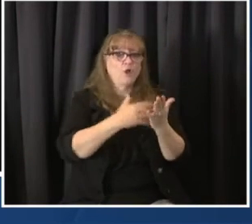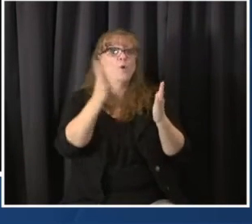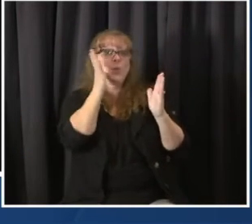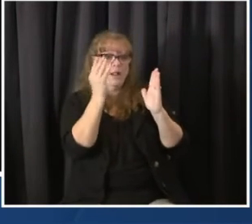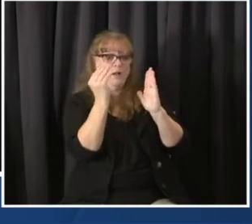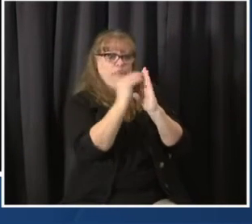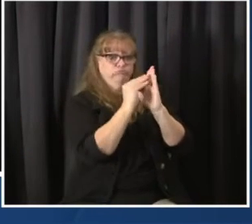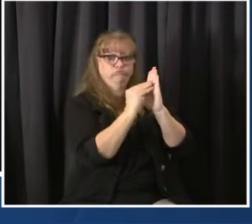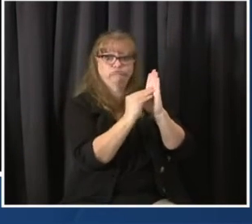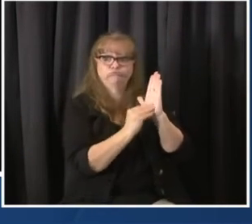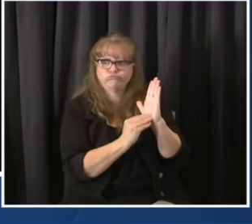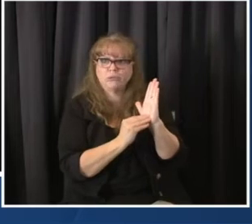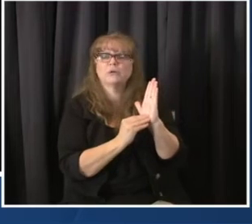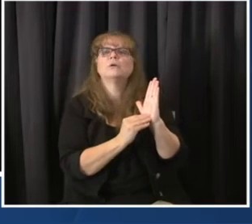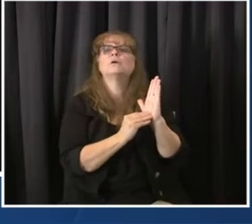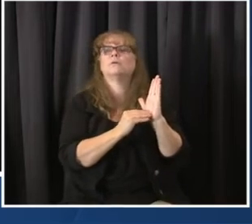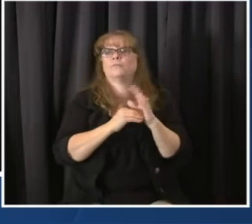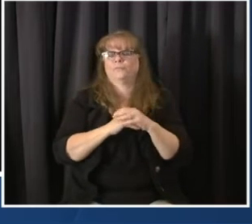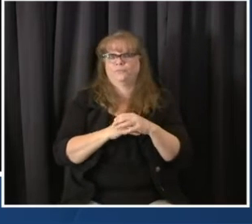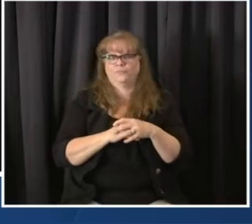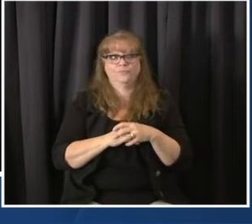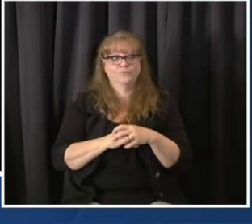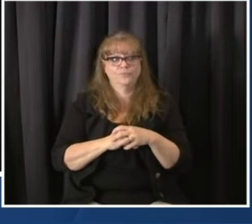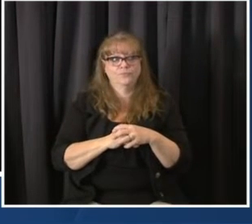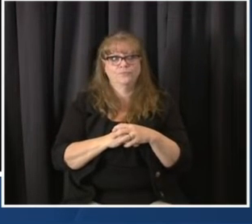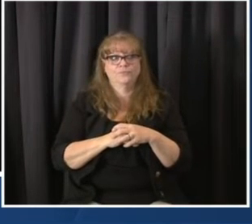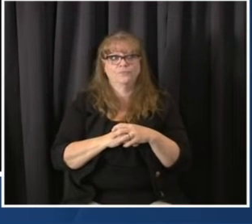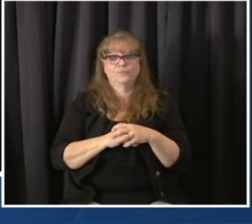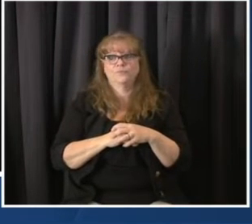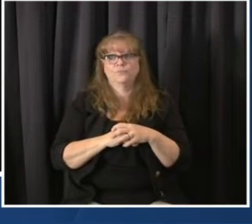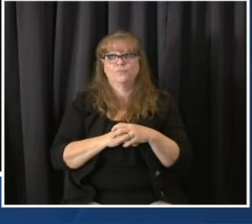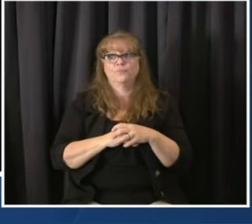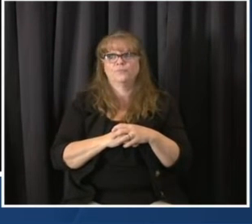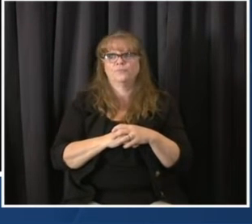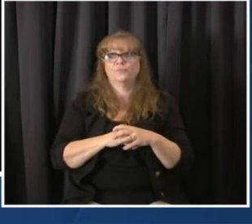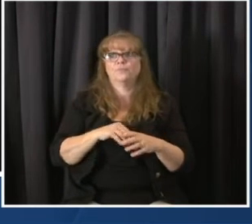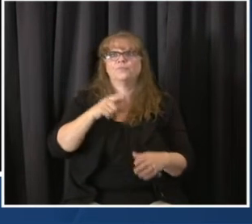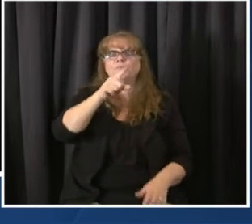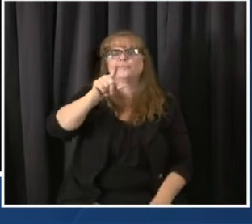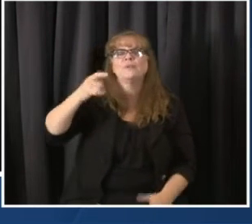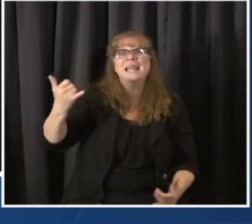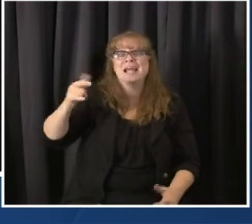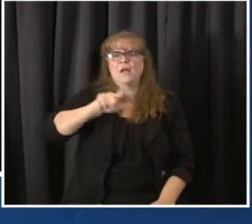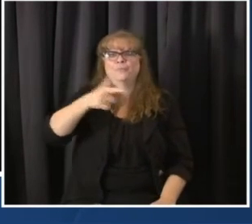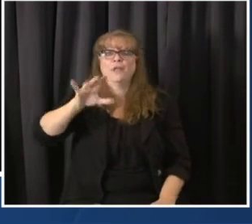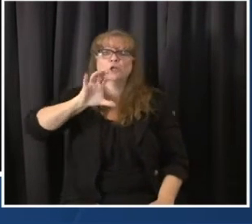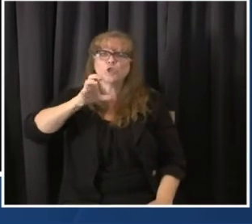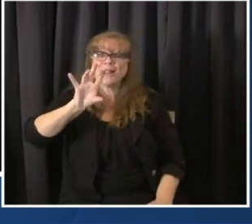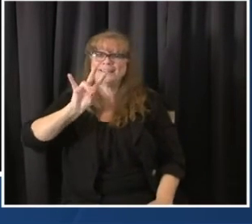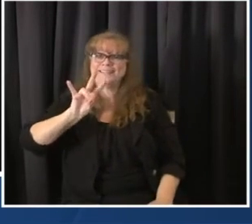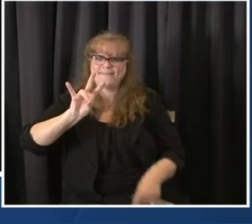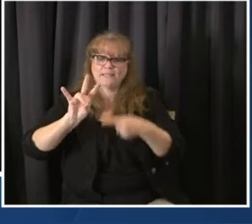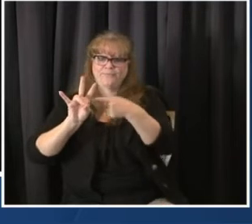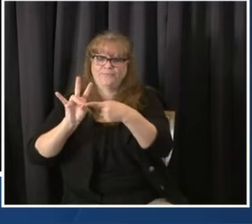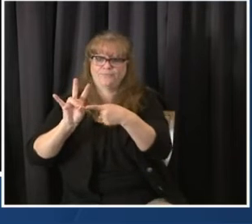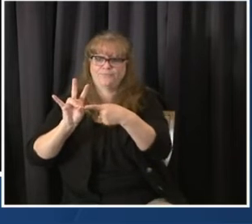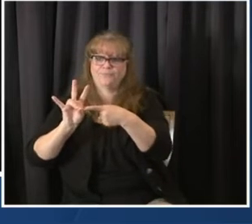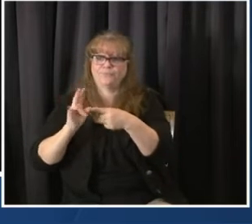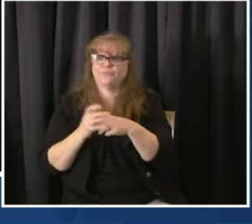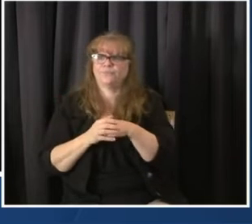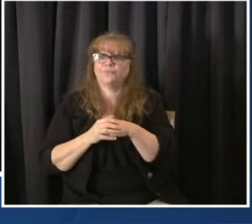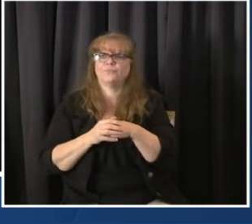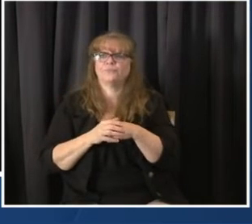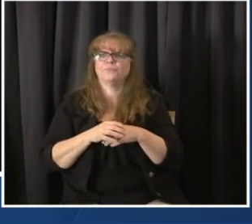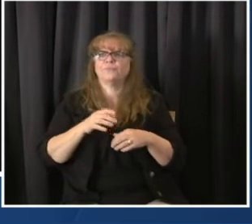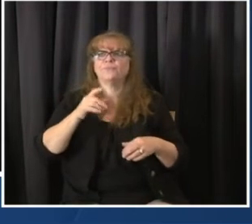Hi, Governor. Jason Grenauer, Denver 7. You mentioned vaccination clinics. I was just wondering if you could expand on that. How many, where they're going to be, how